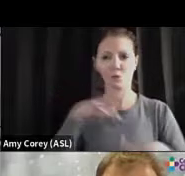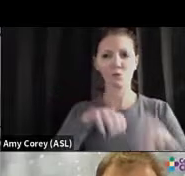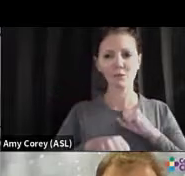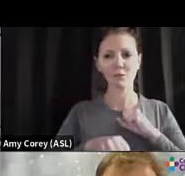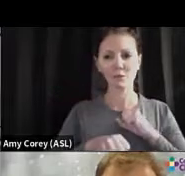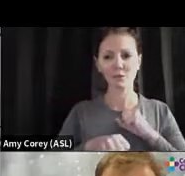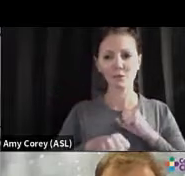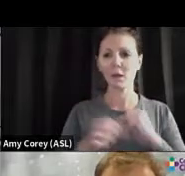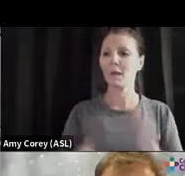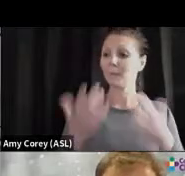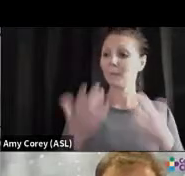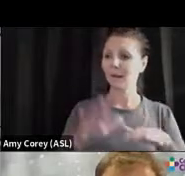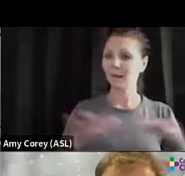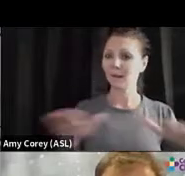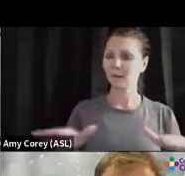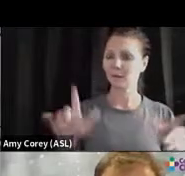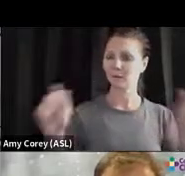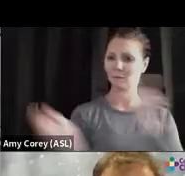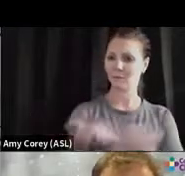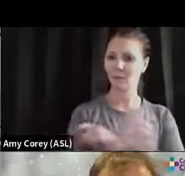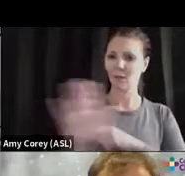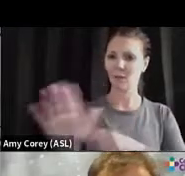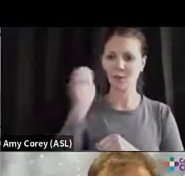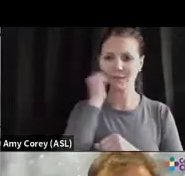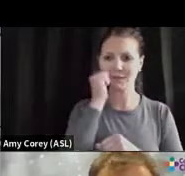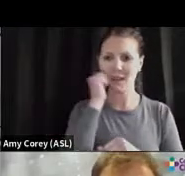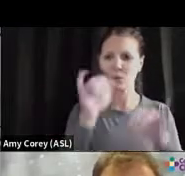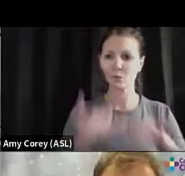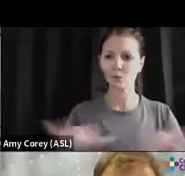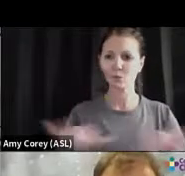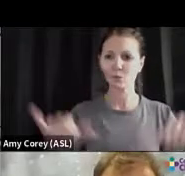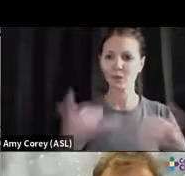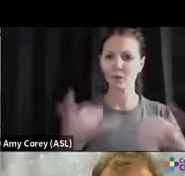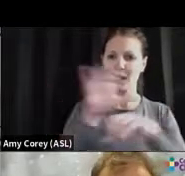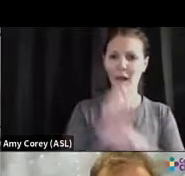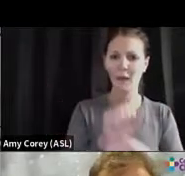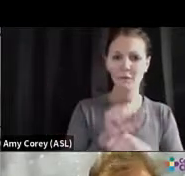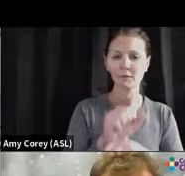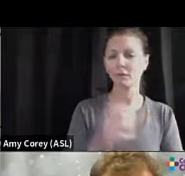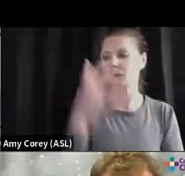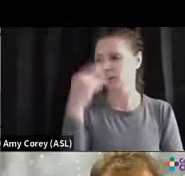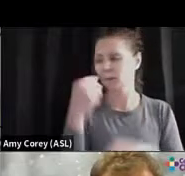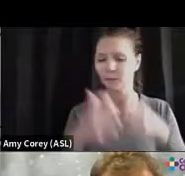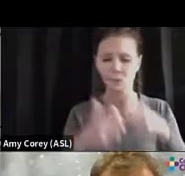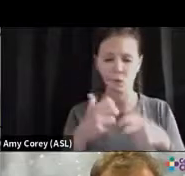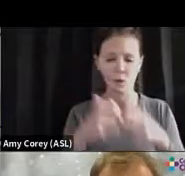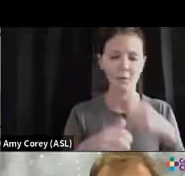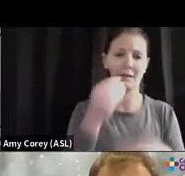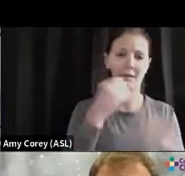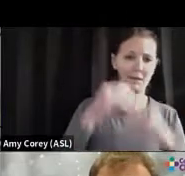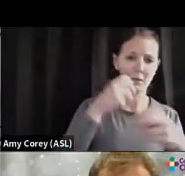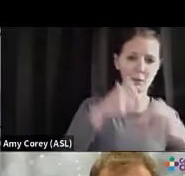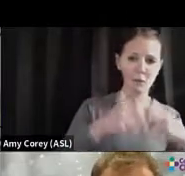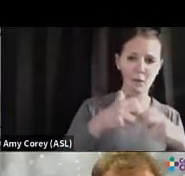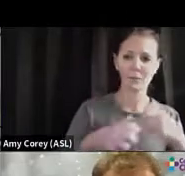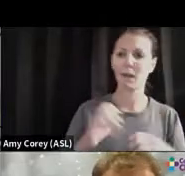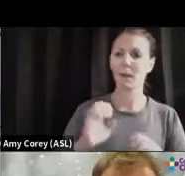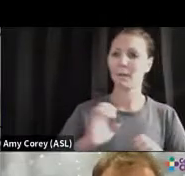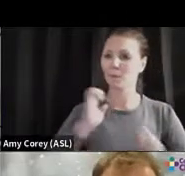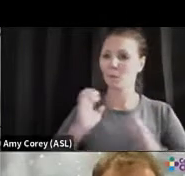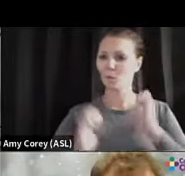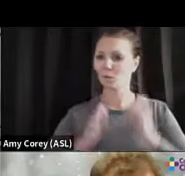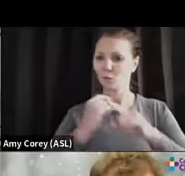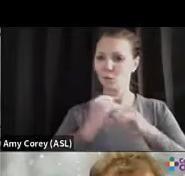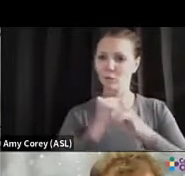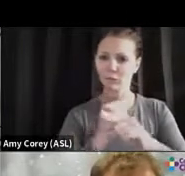changes to daily routines and habits. So we're seeing lots of kids with sleep problems, eating problems, emotional regulation problems, and a lot more screen